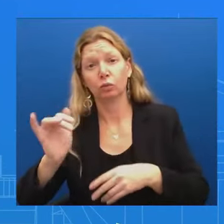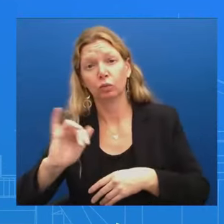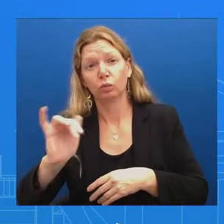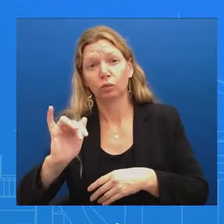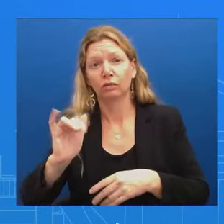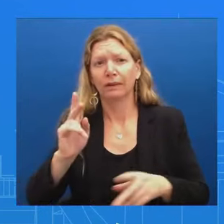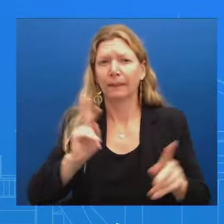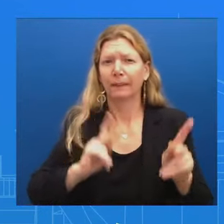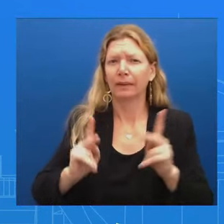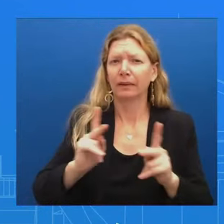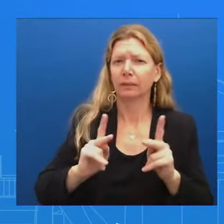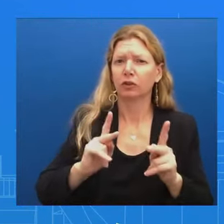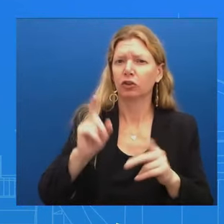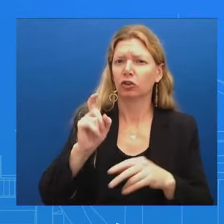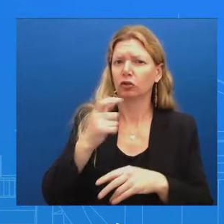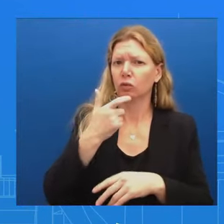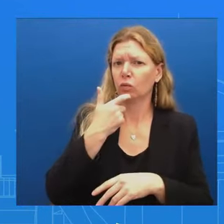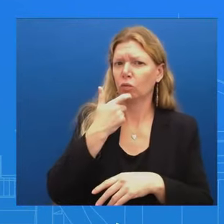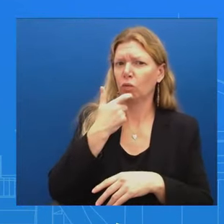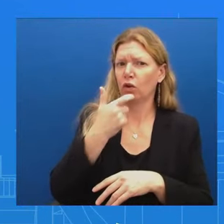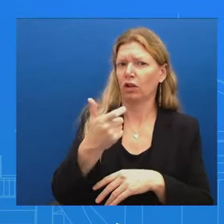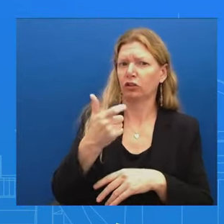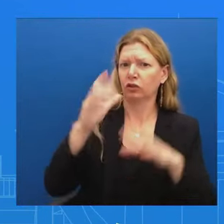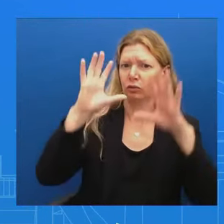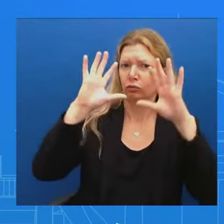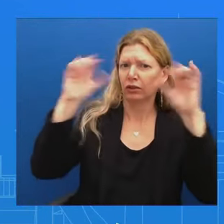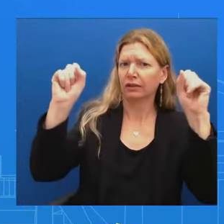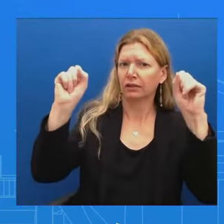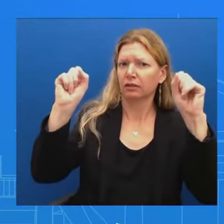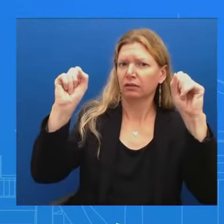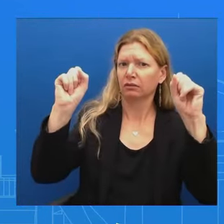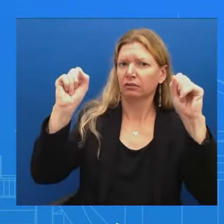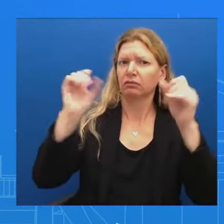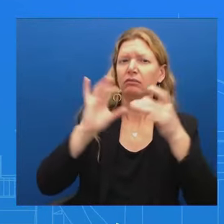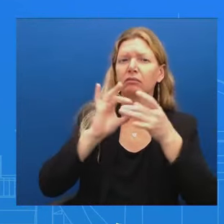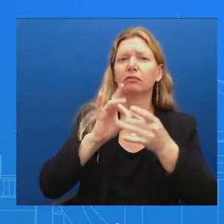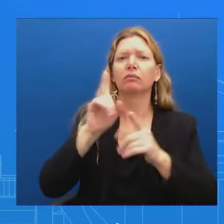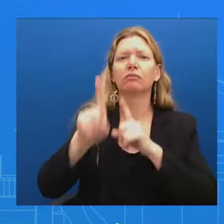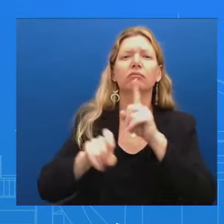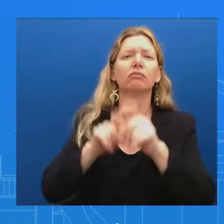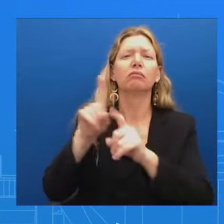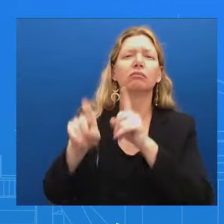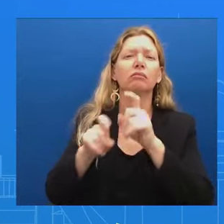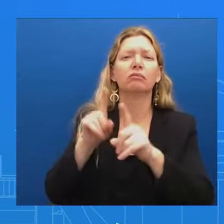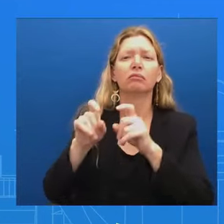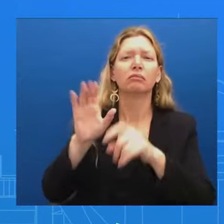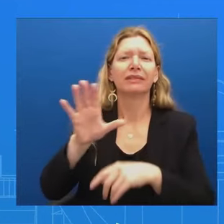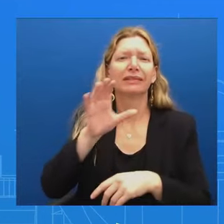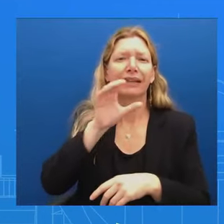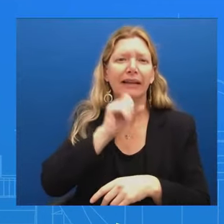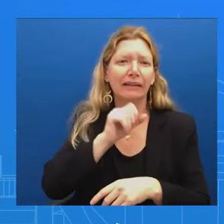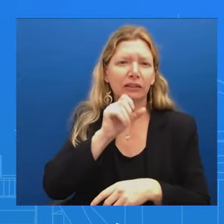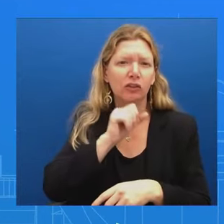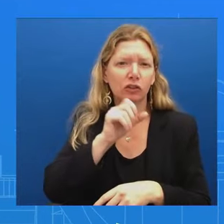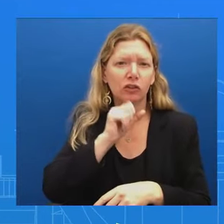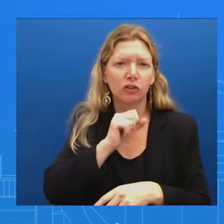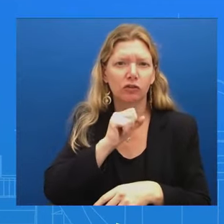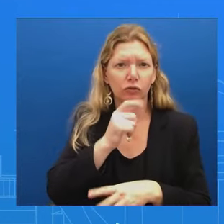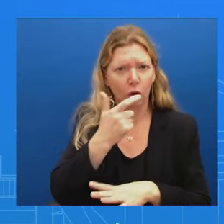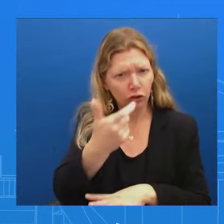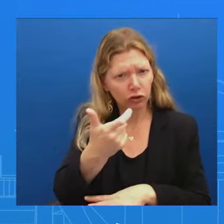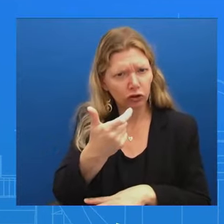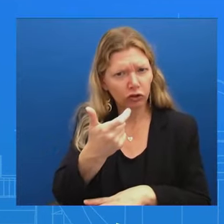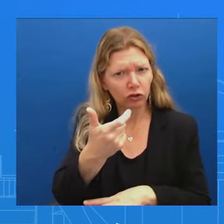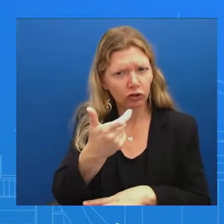And the issue seems to be that they are watching him in public events And in some press conferences And are coming to this